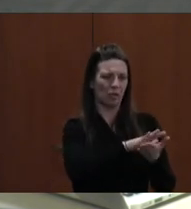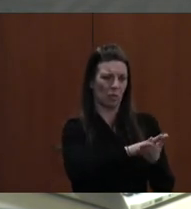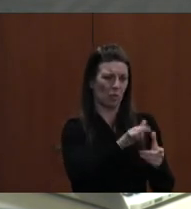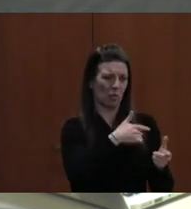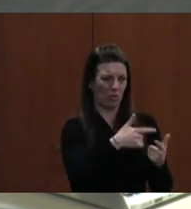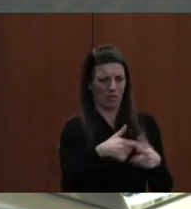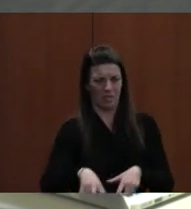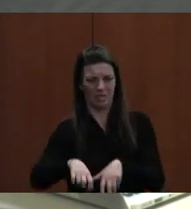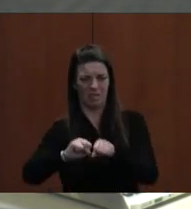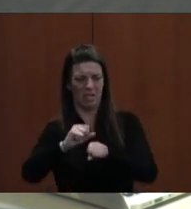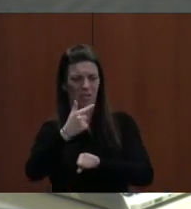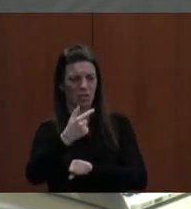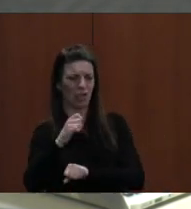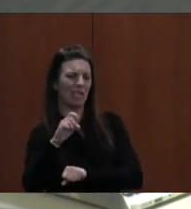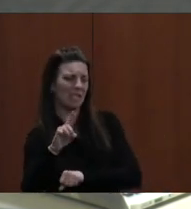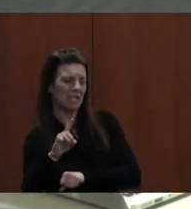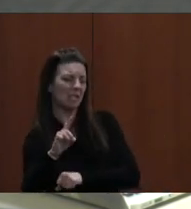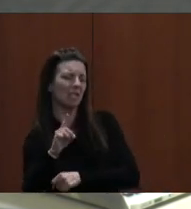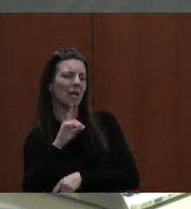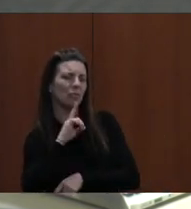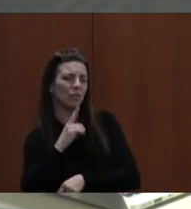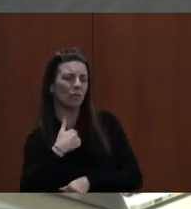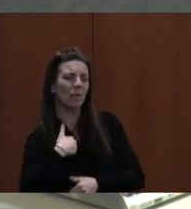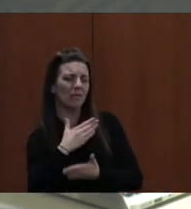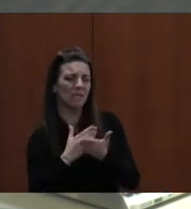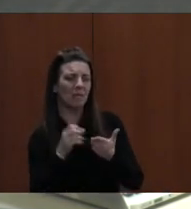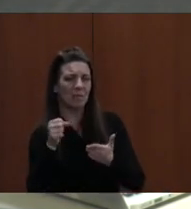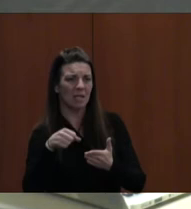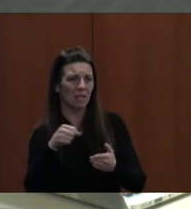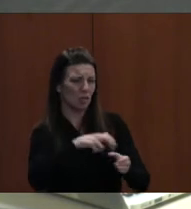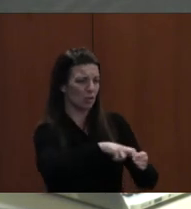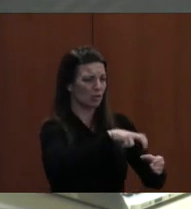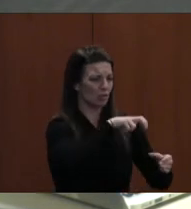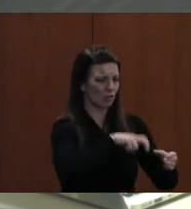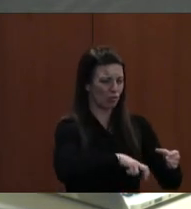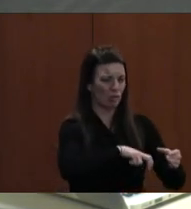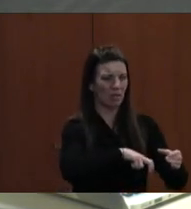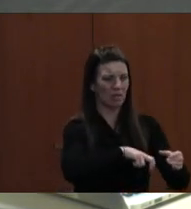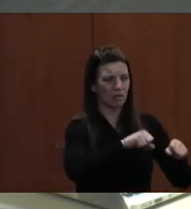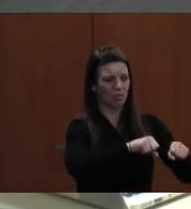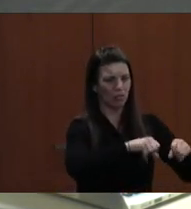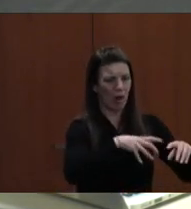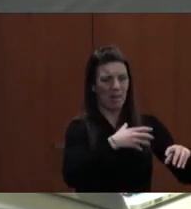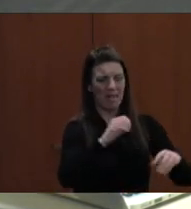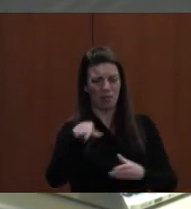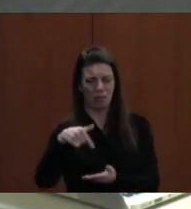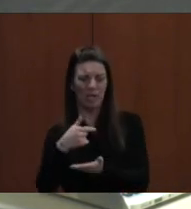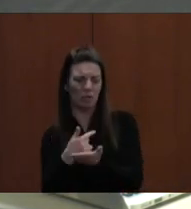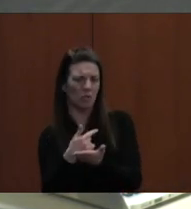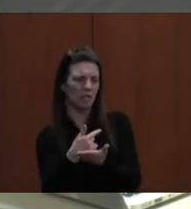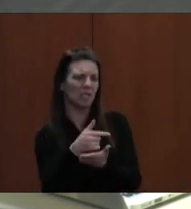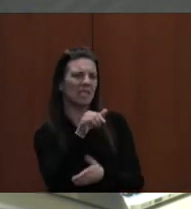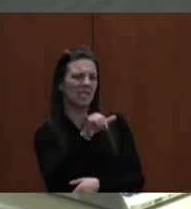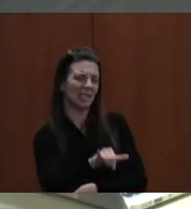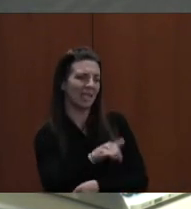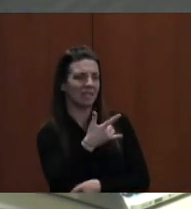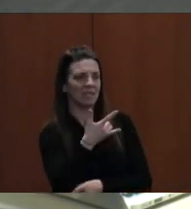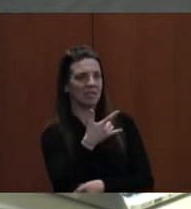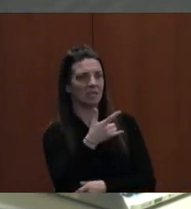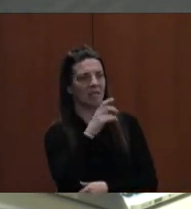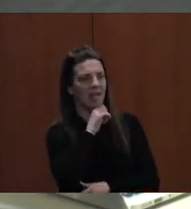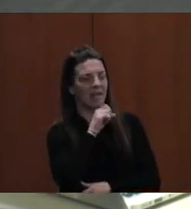that. I will say, you know, in terms of dropout and graduation rate, we talk about this at 18 and it's the senior year.